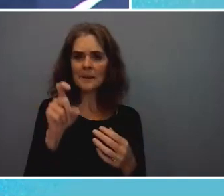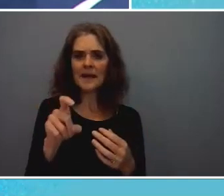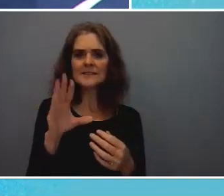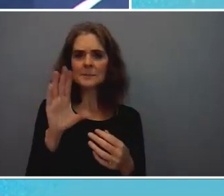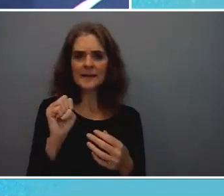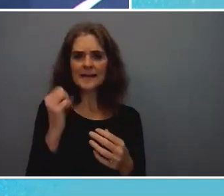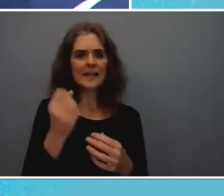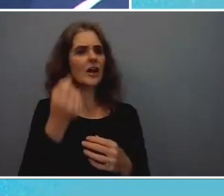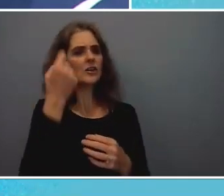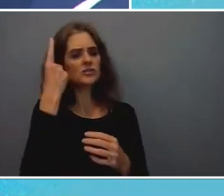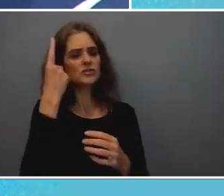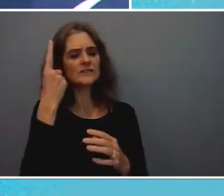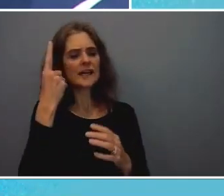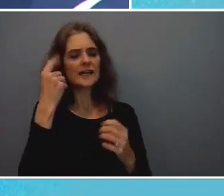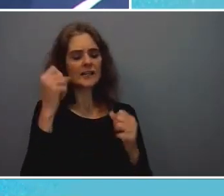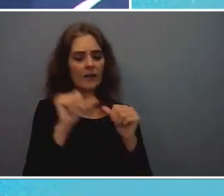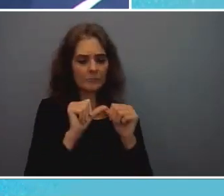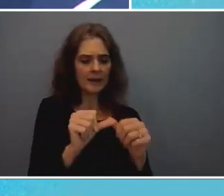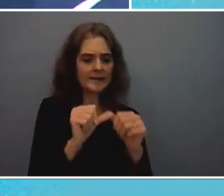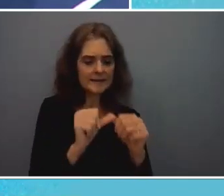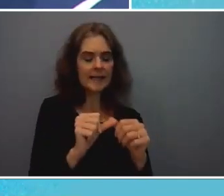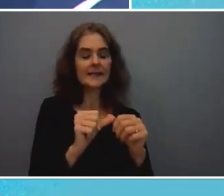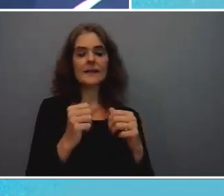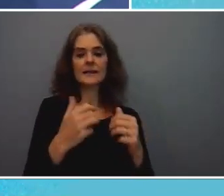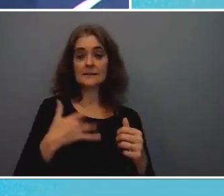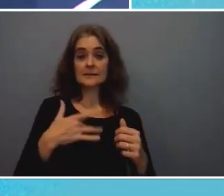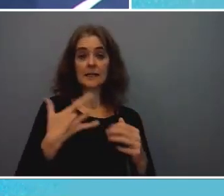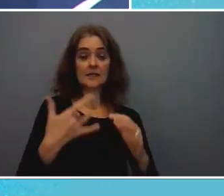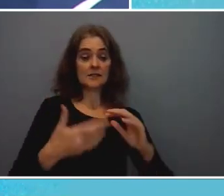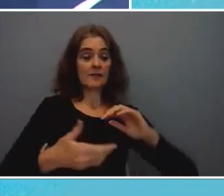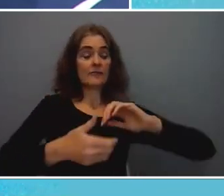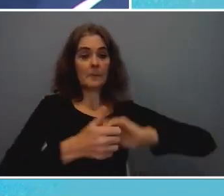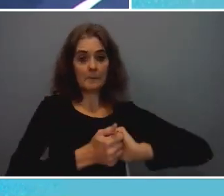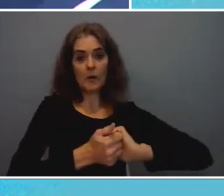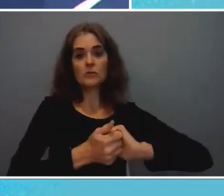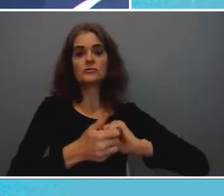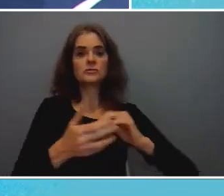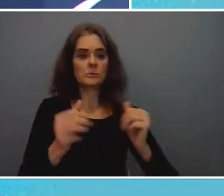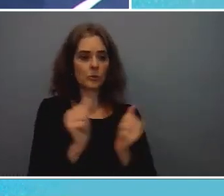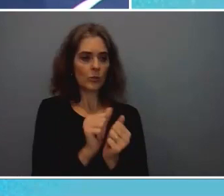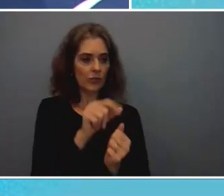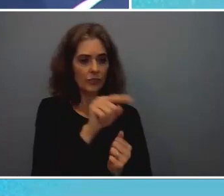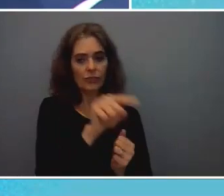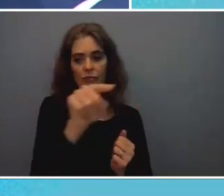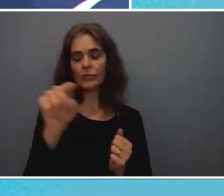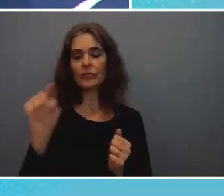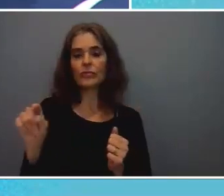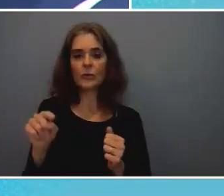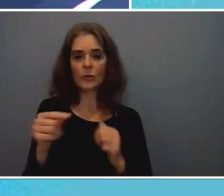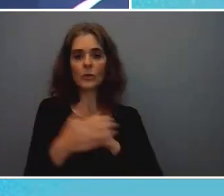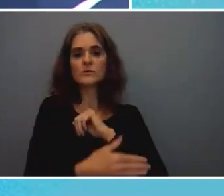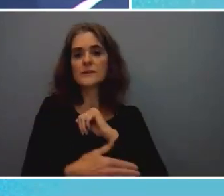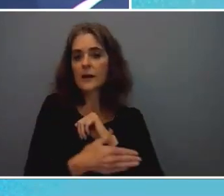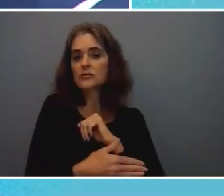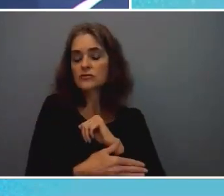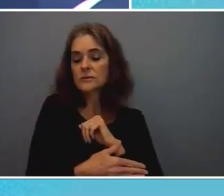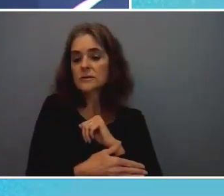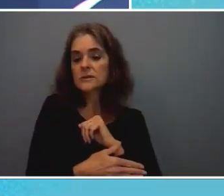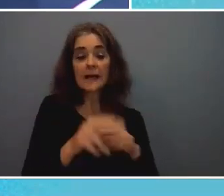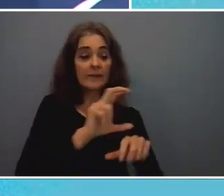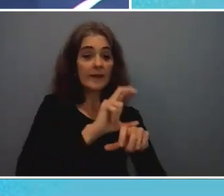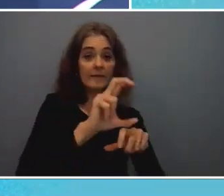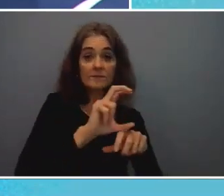maintaining a strong sense of partnership with uh with these countries both at the investment level